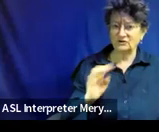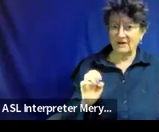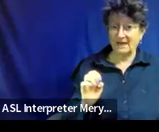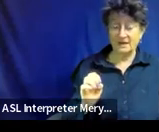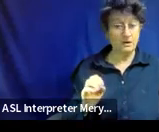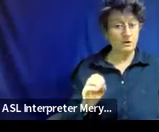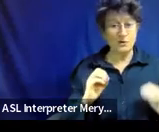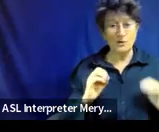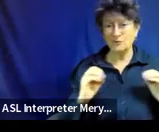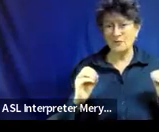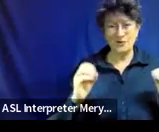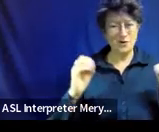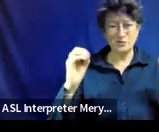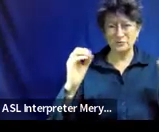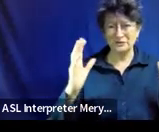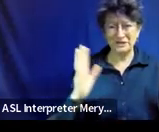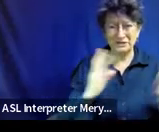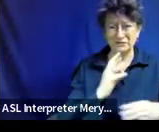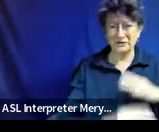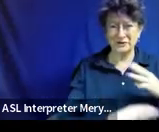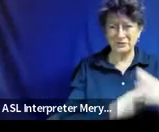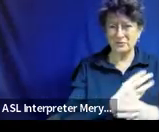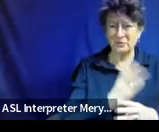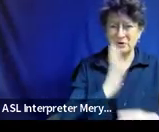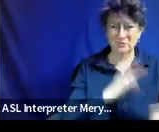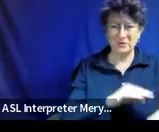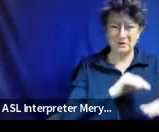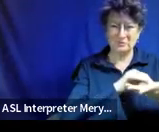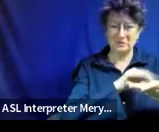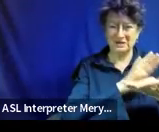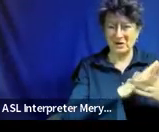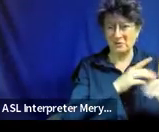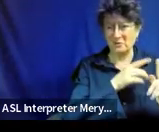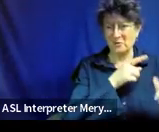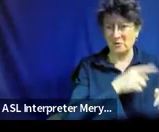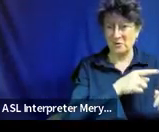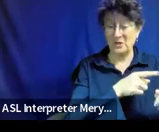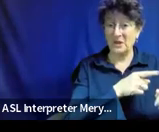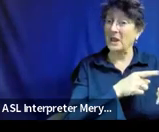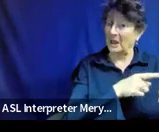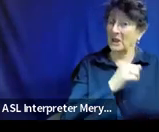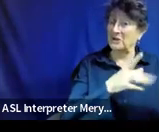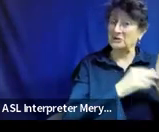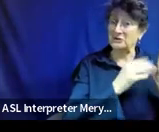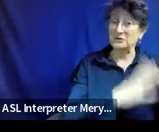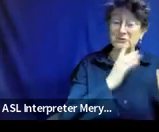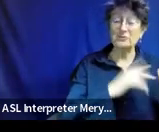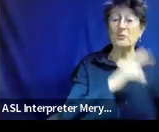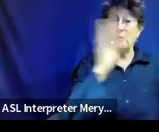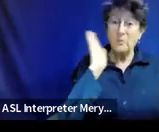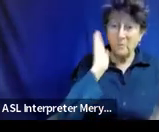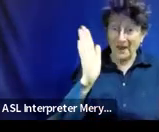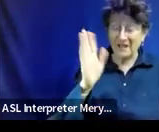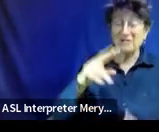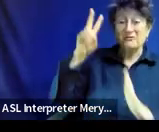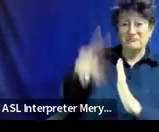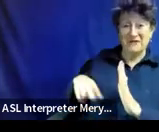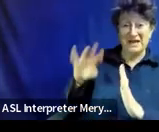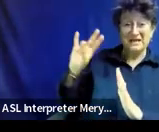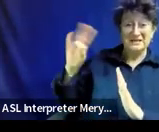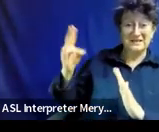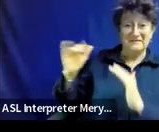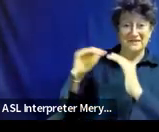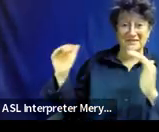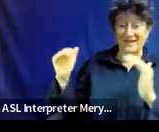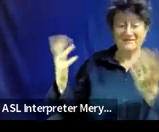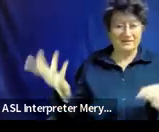world that would write a goal that said Bill is going to read on the seventh grade level, right? That's, you're